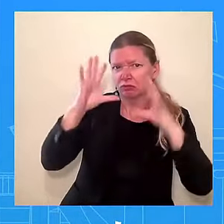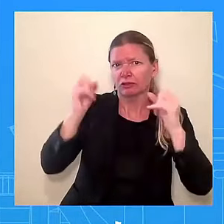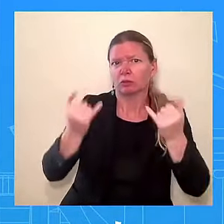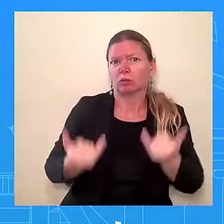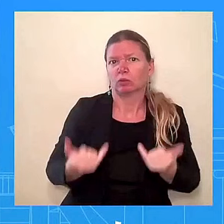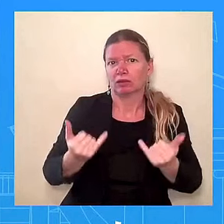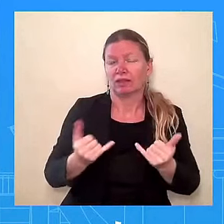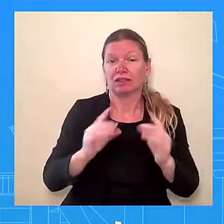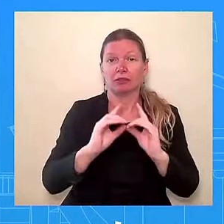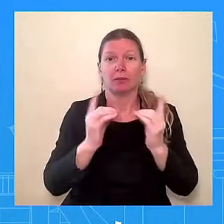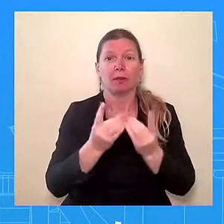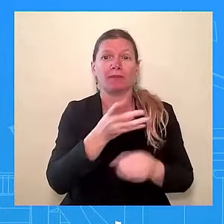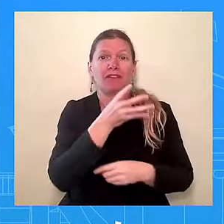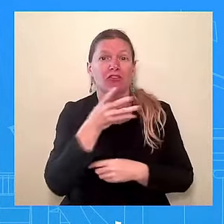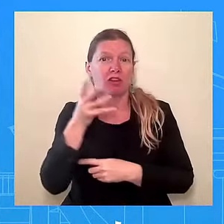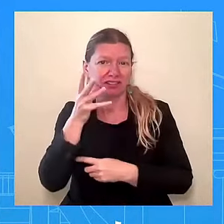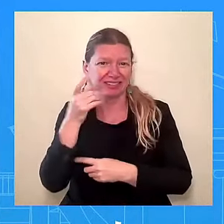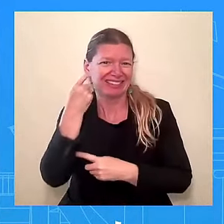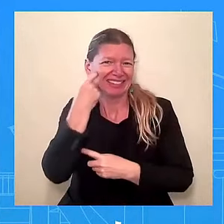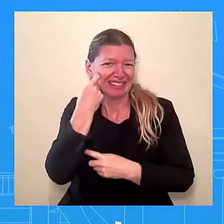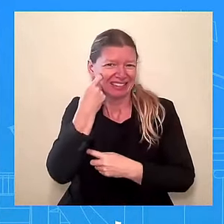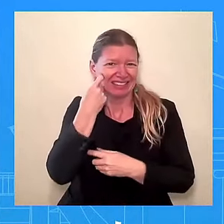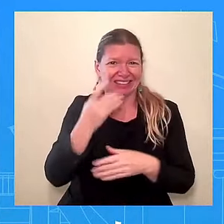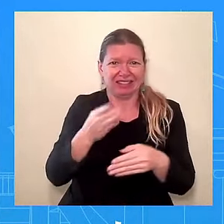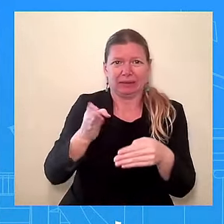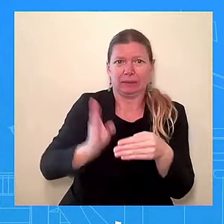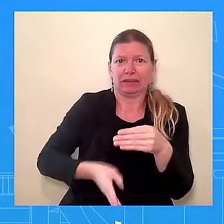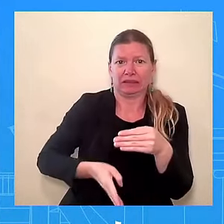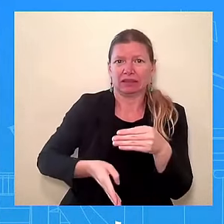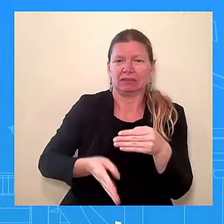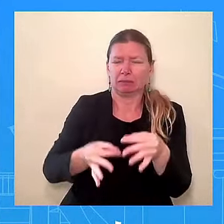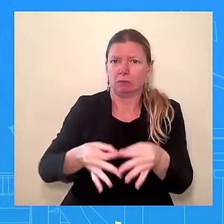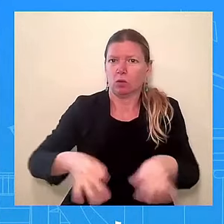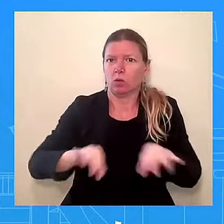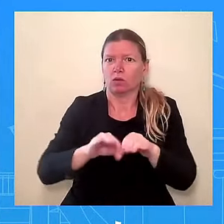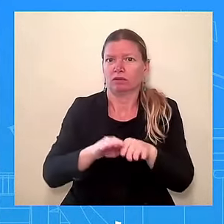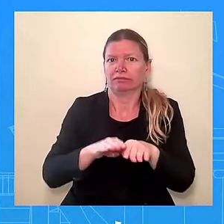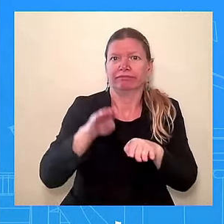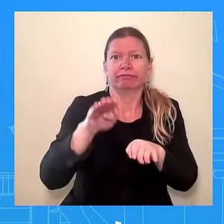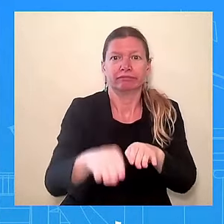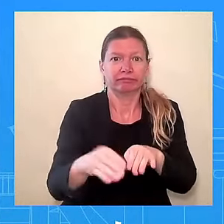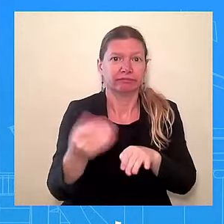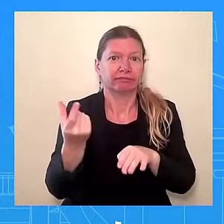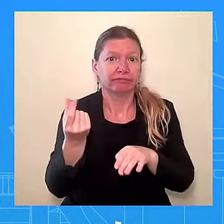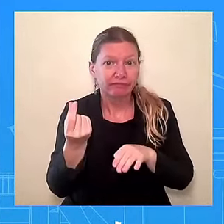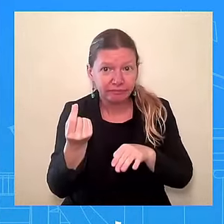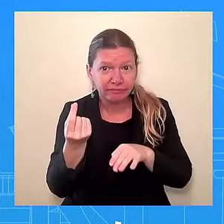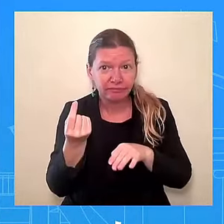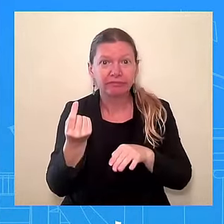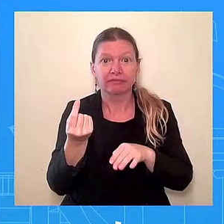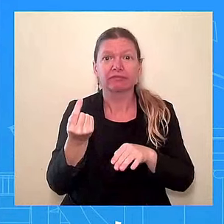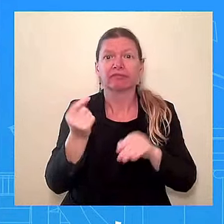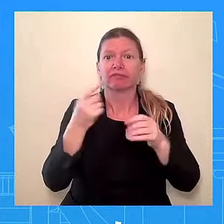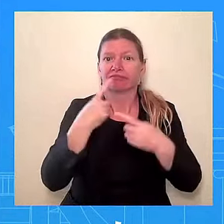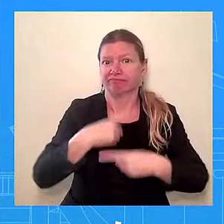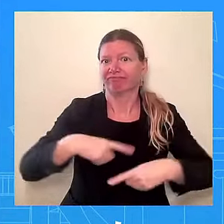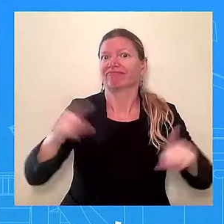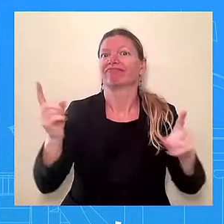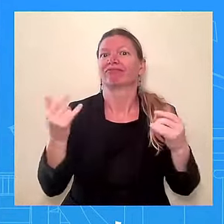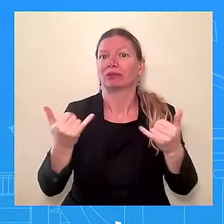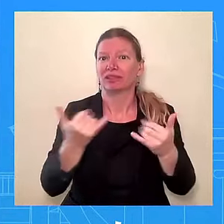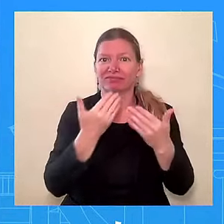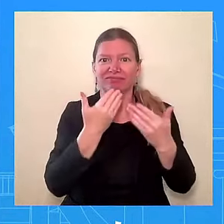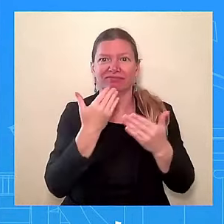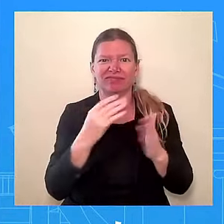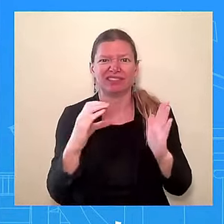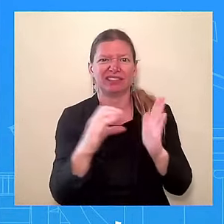made. We're able to announce today, thanks to Section 22007 of the Inflation Reduction Act, that more than 43,000